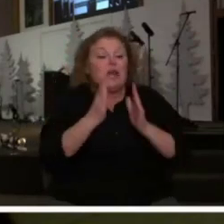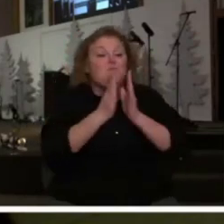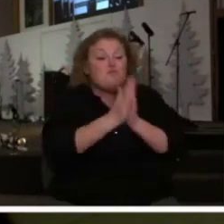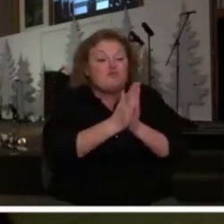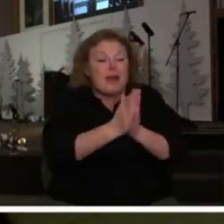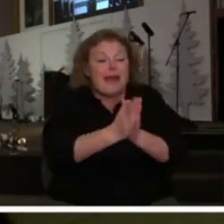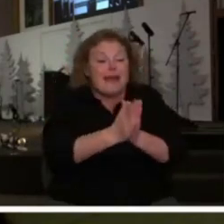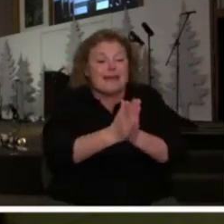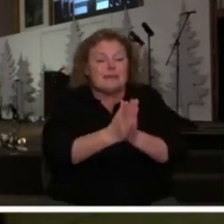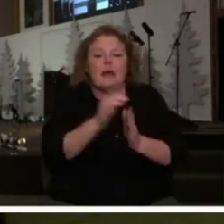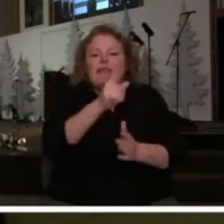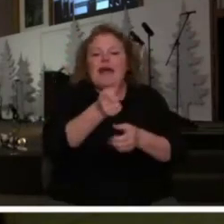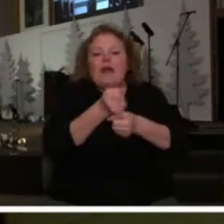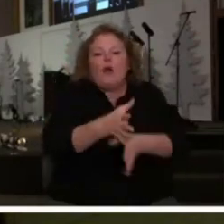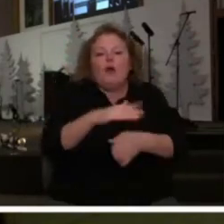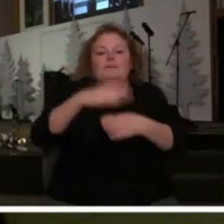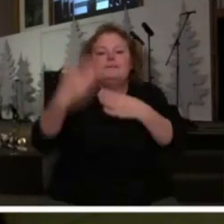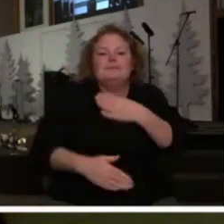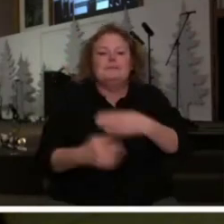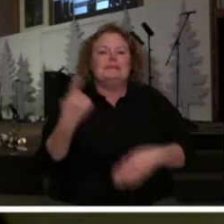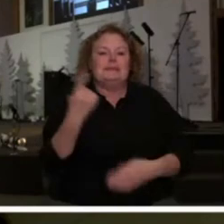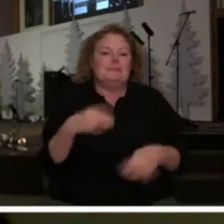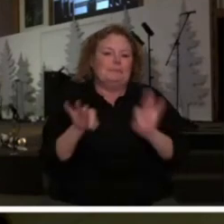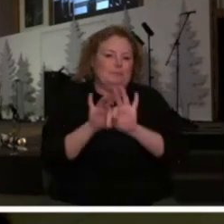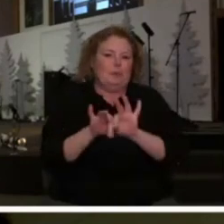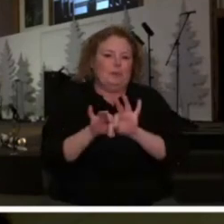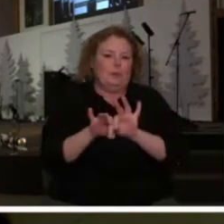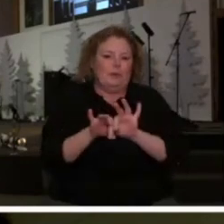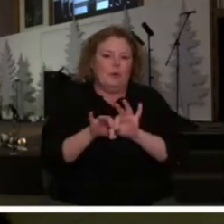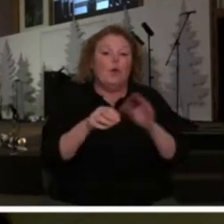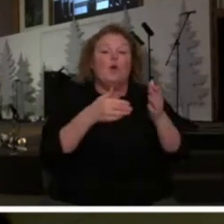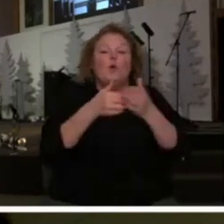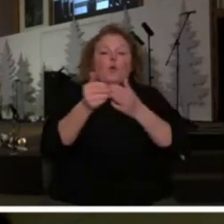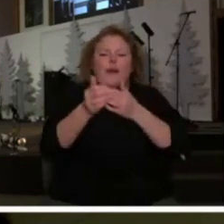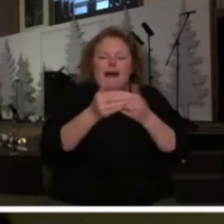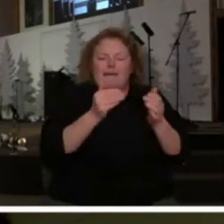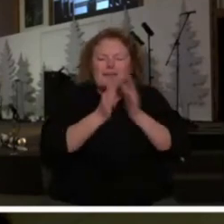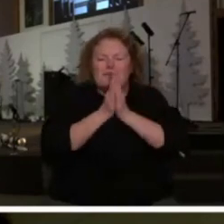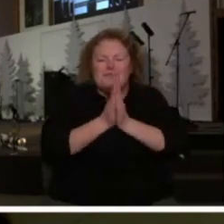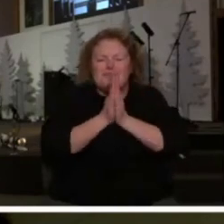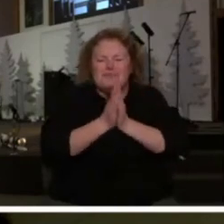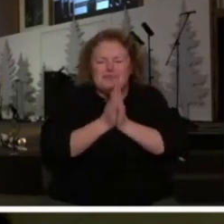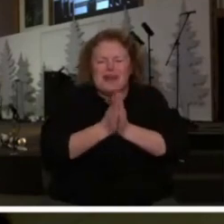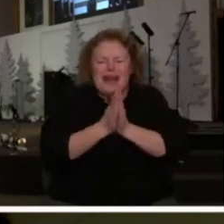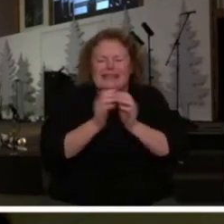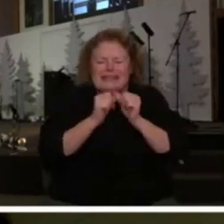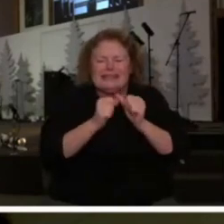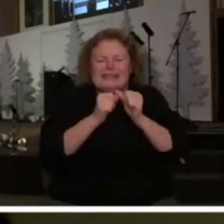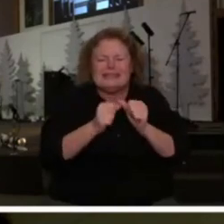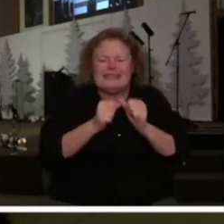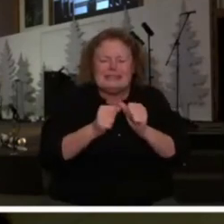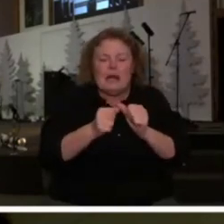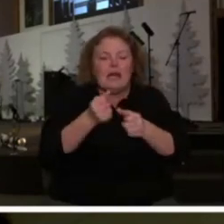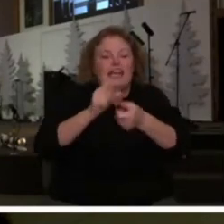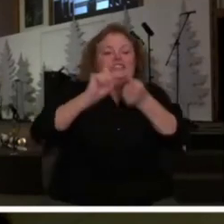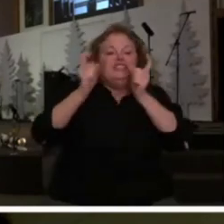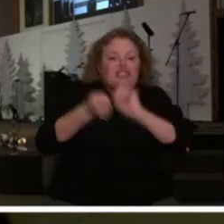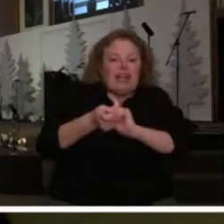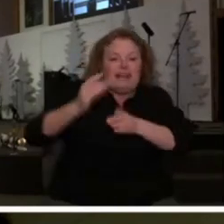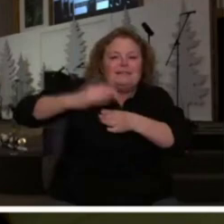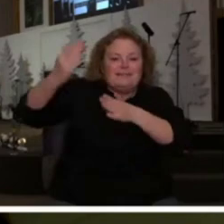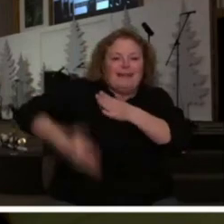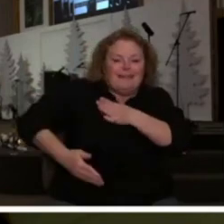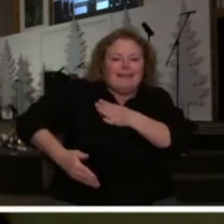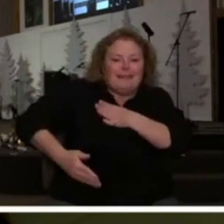the outcome whoever controls the altar controls the outcome and if he can stop Daniel